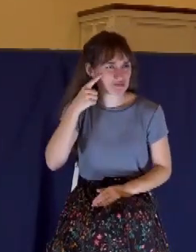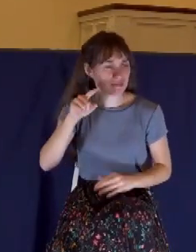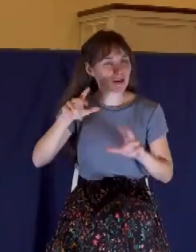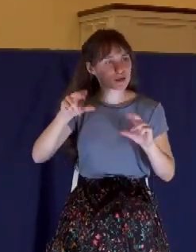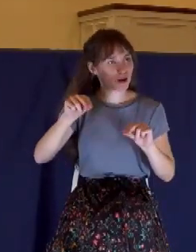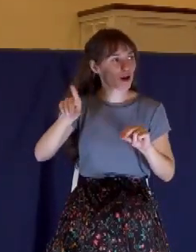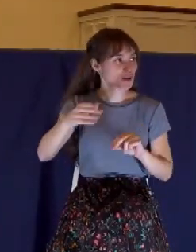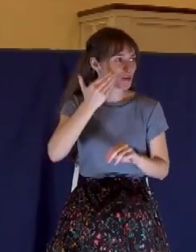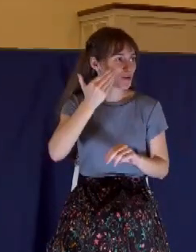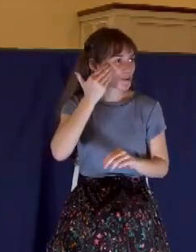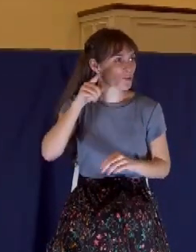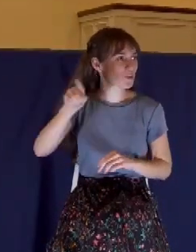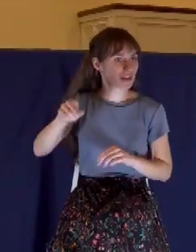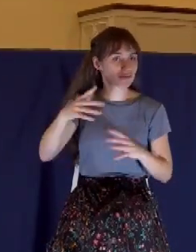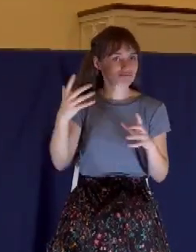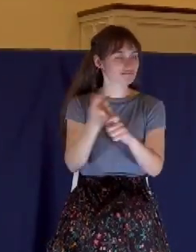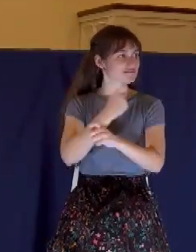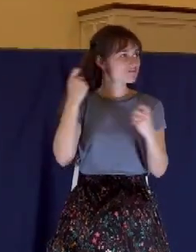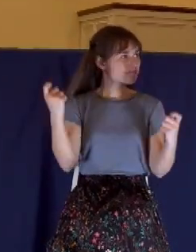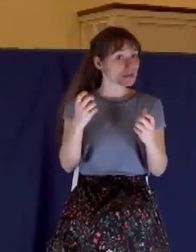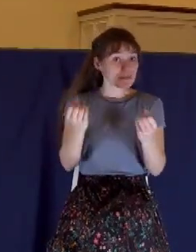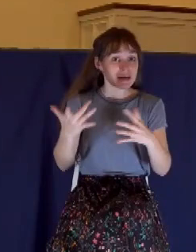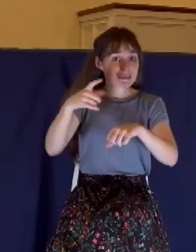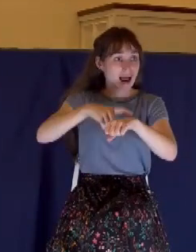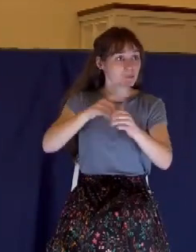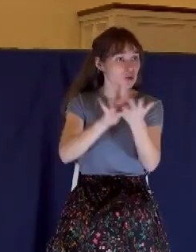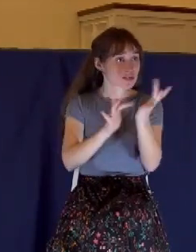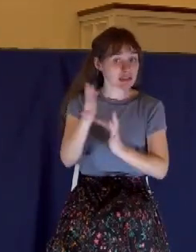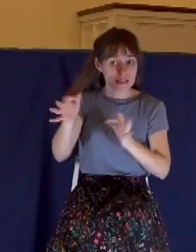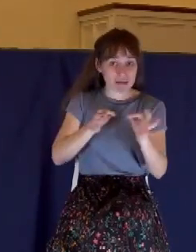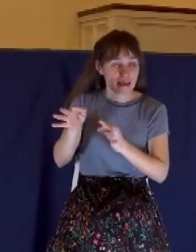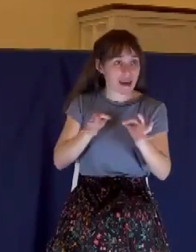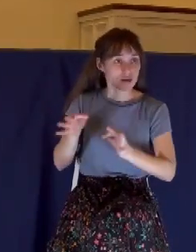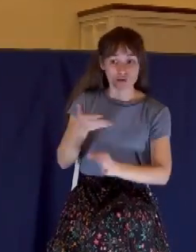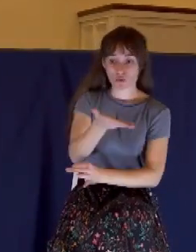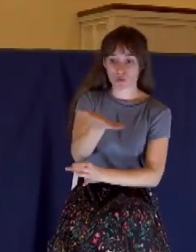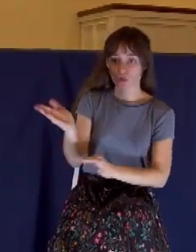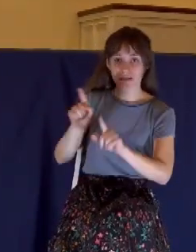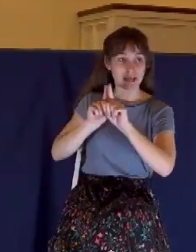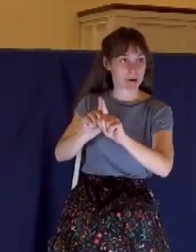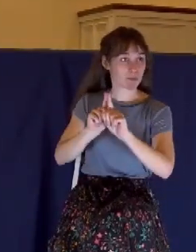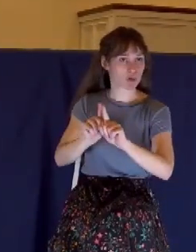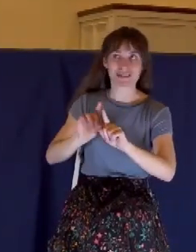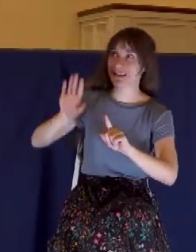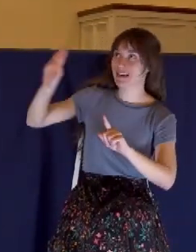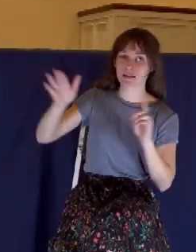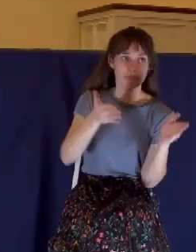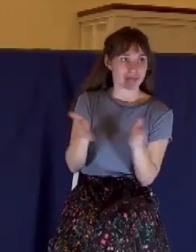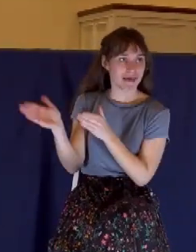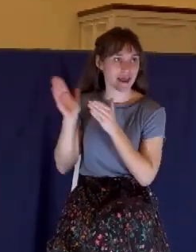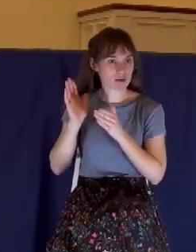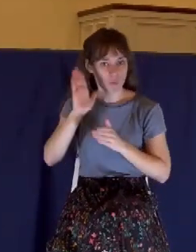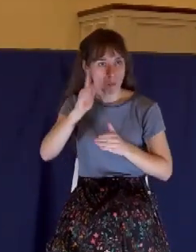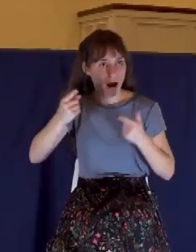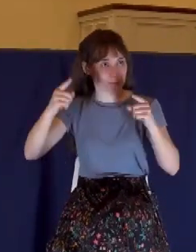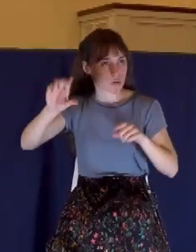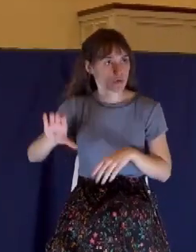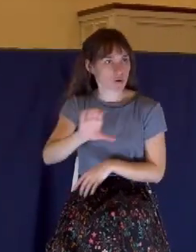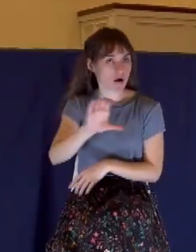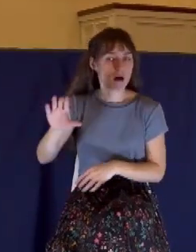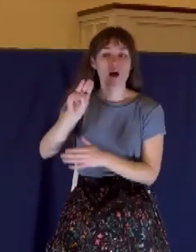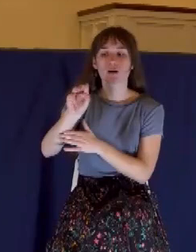And many times, Jesus told His disciples what He was going to do. In look at these verses with me. Go back to Mark 8. Look down at verse number 31.